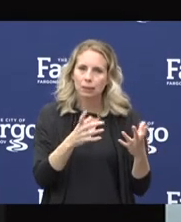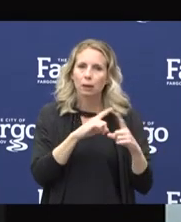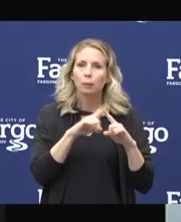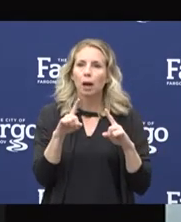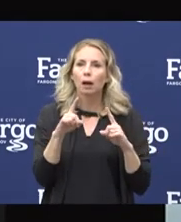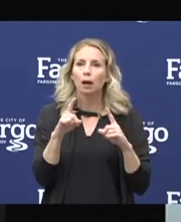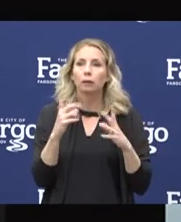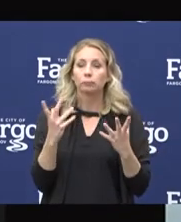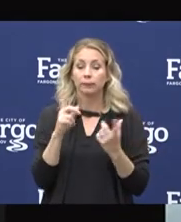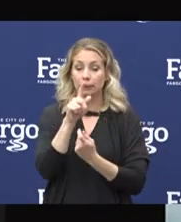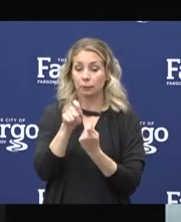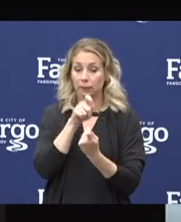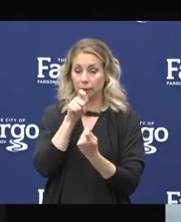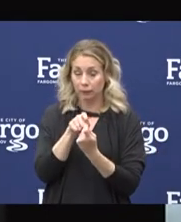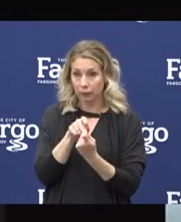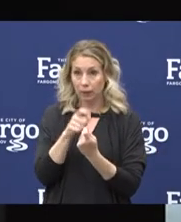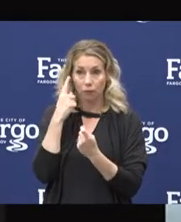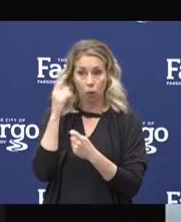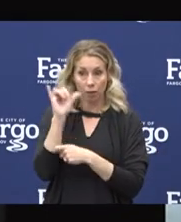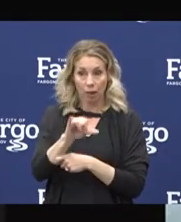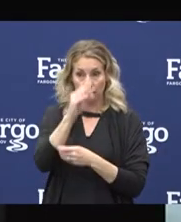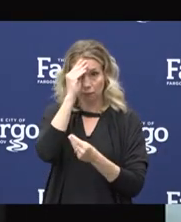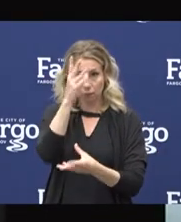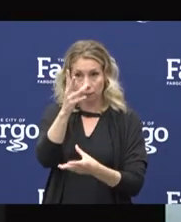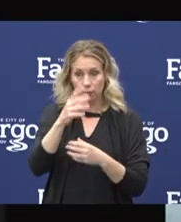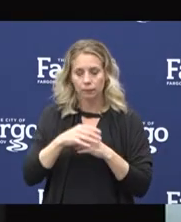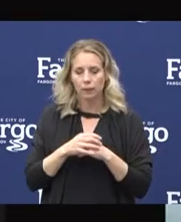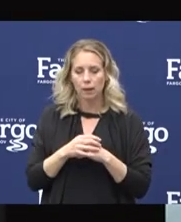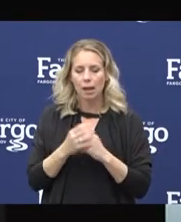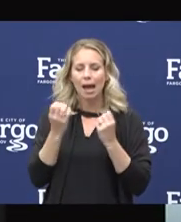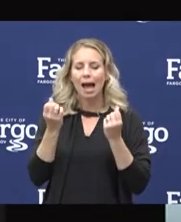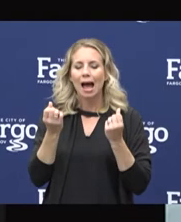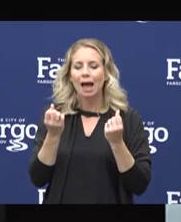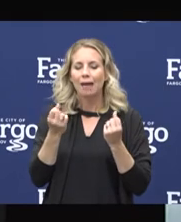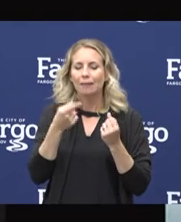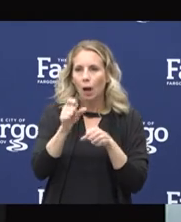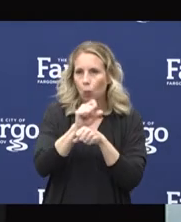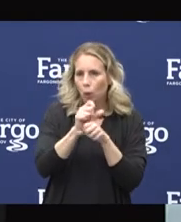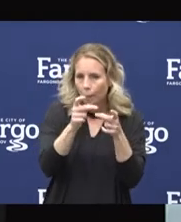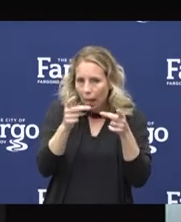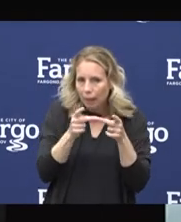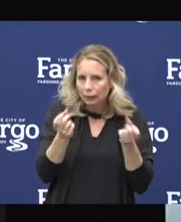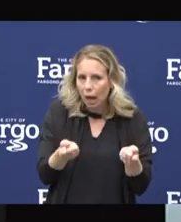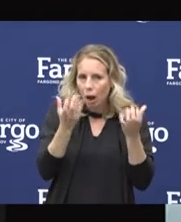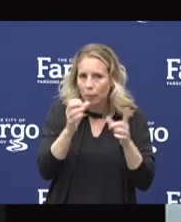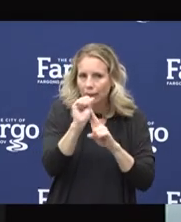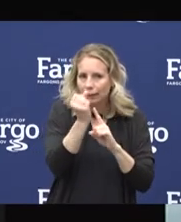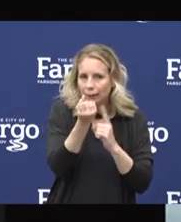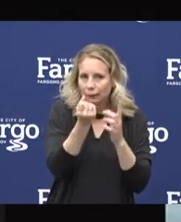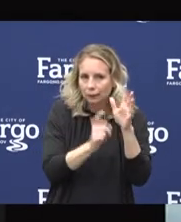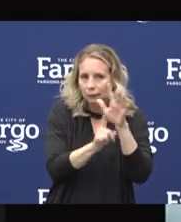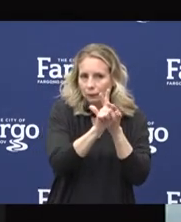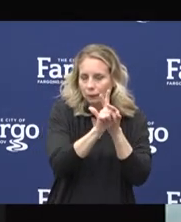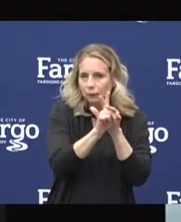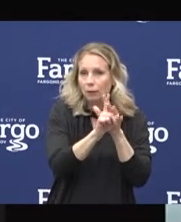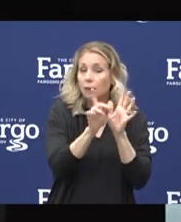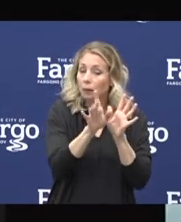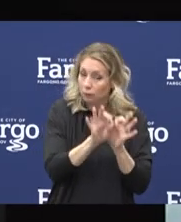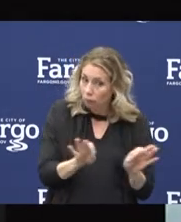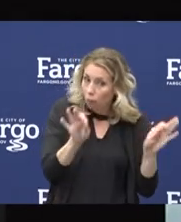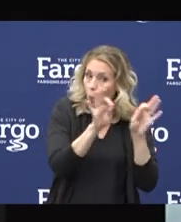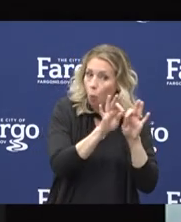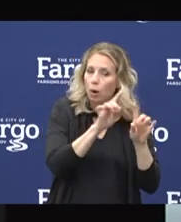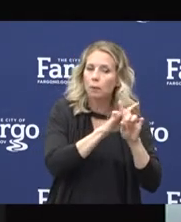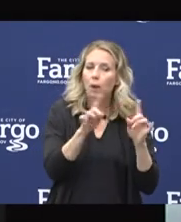specifically in that epi data is how many cases are in the workplace is important, but we're also diving down deeper